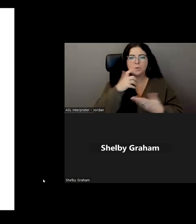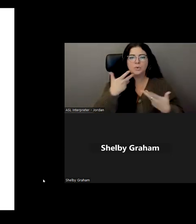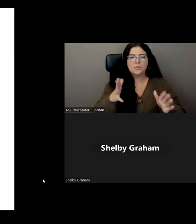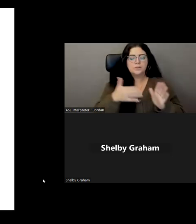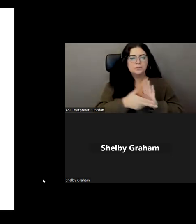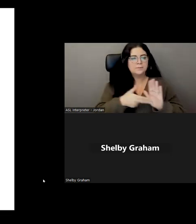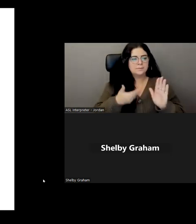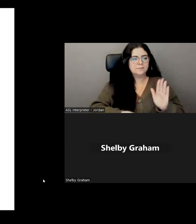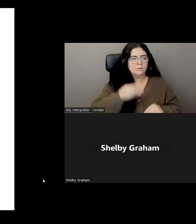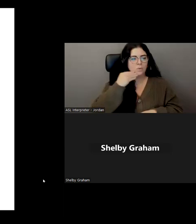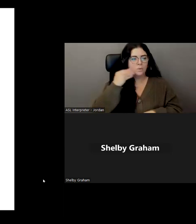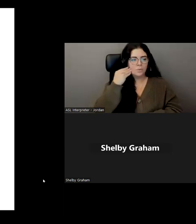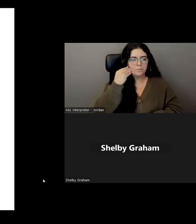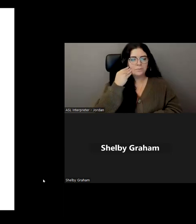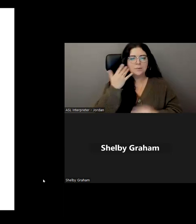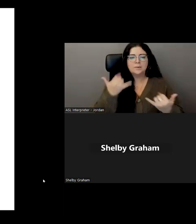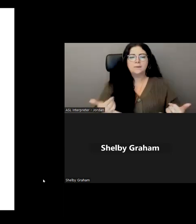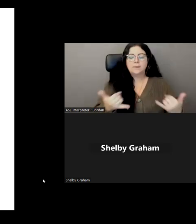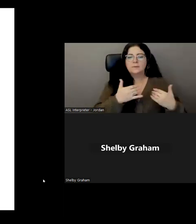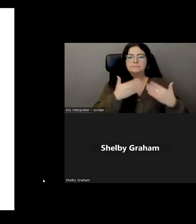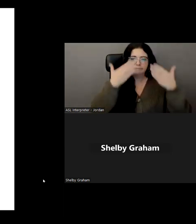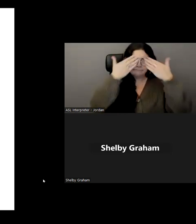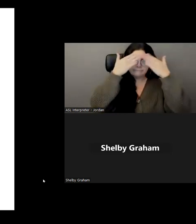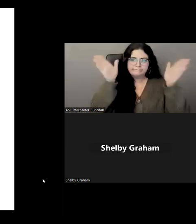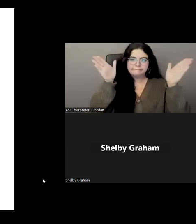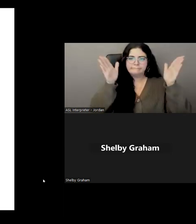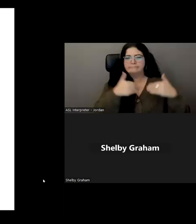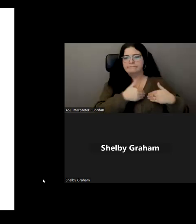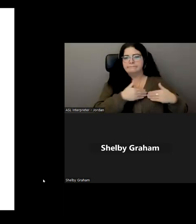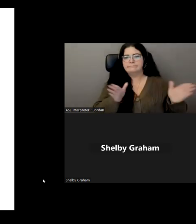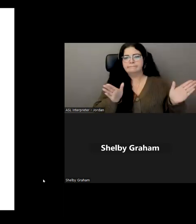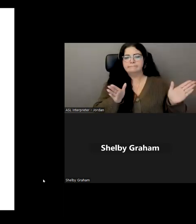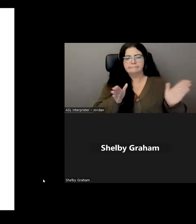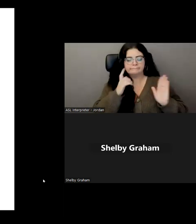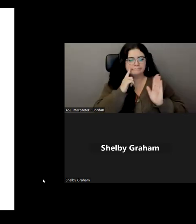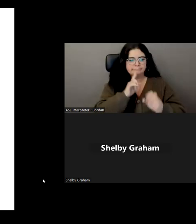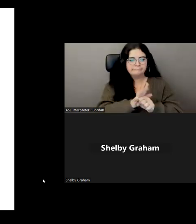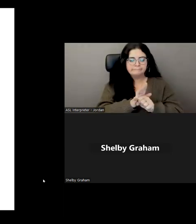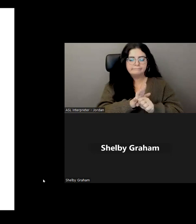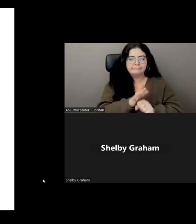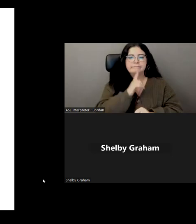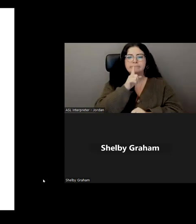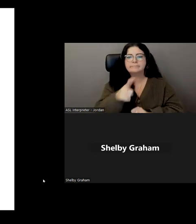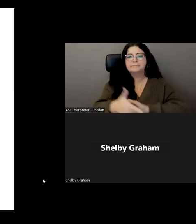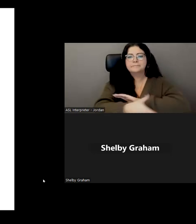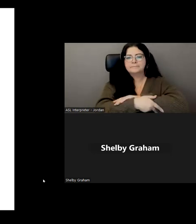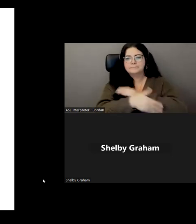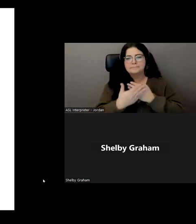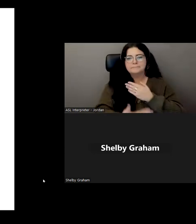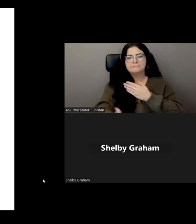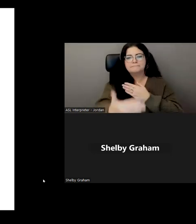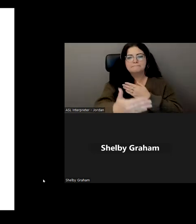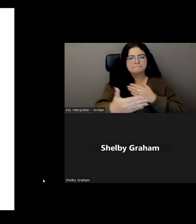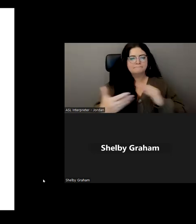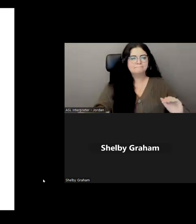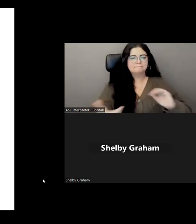As we open our hearts and minds to the past, we commit ourselves to working in a spirit of truth and reconciliation